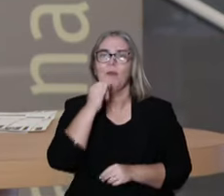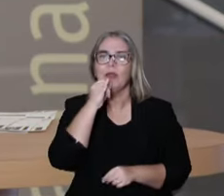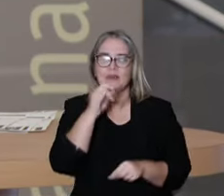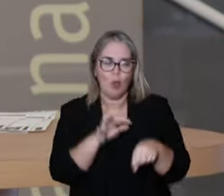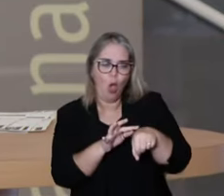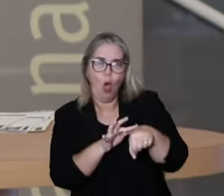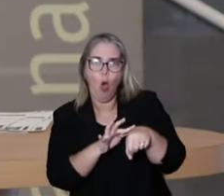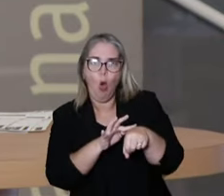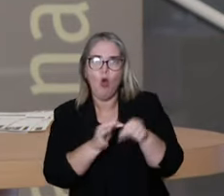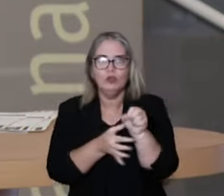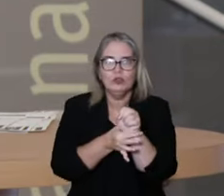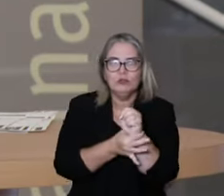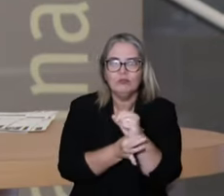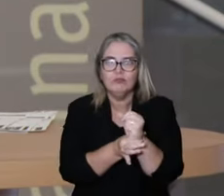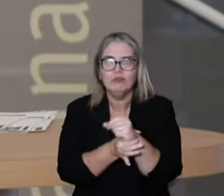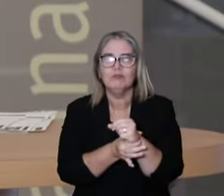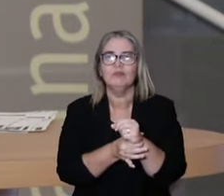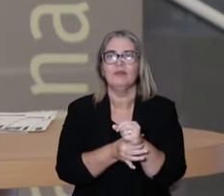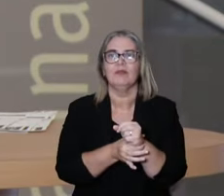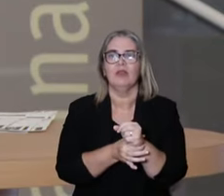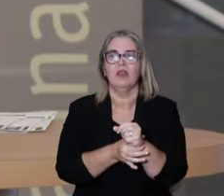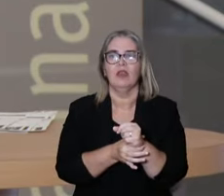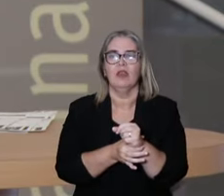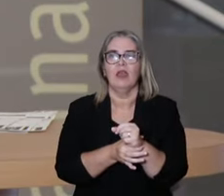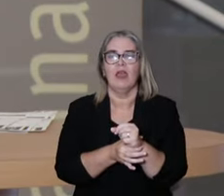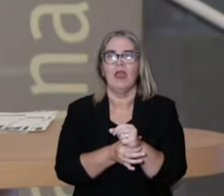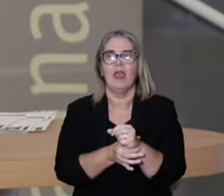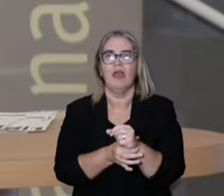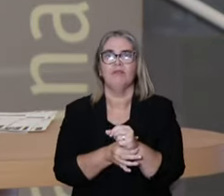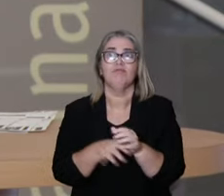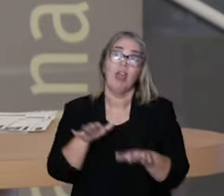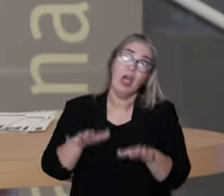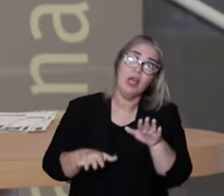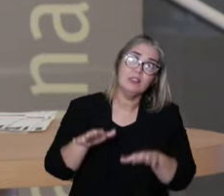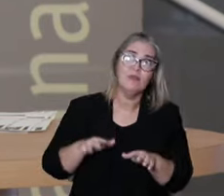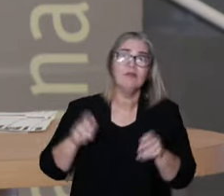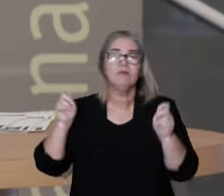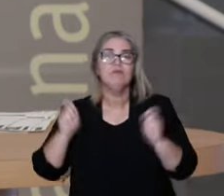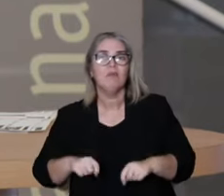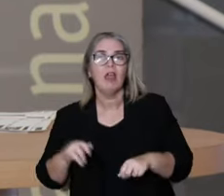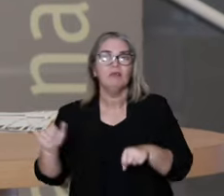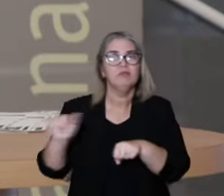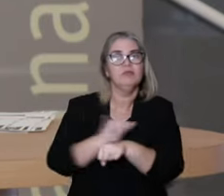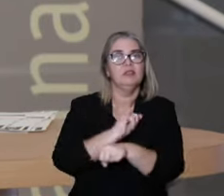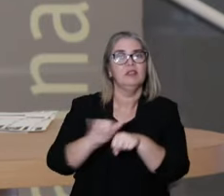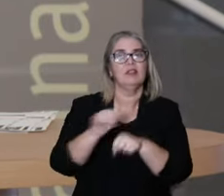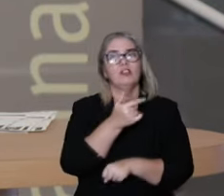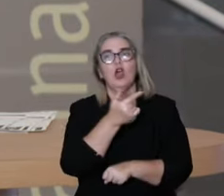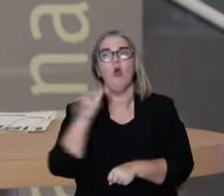-inflammatory and medications that have significant side effects.